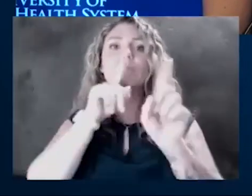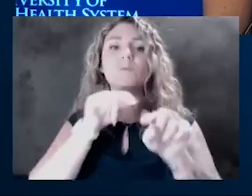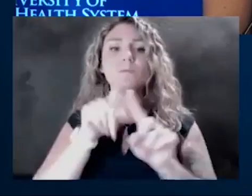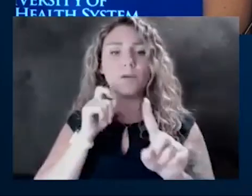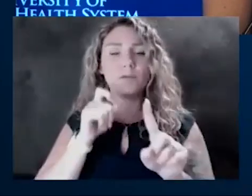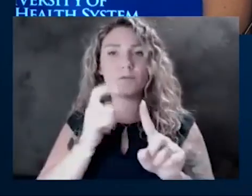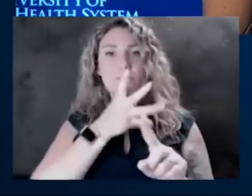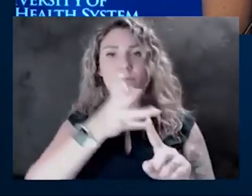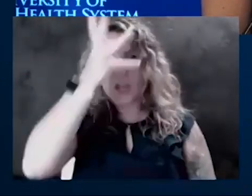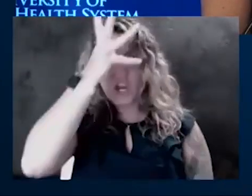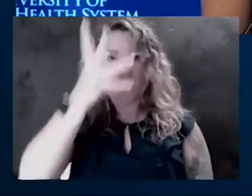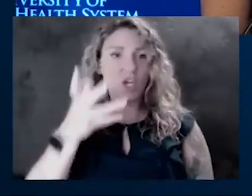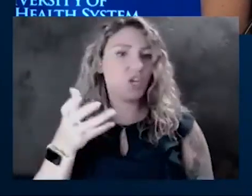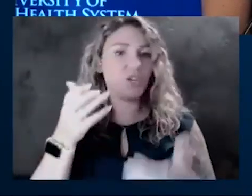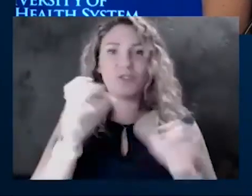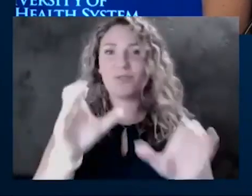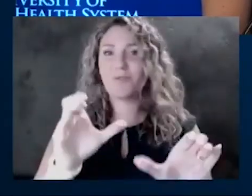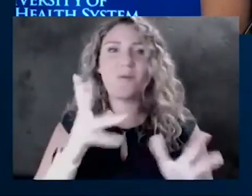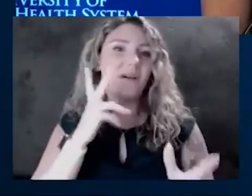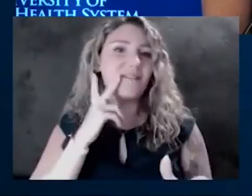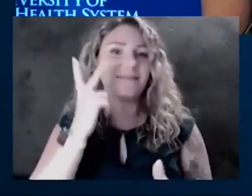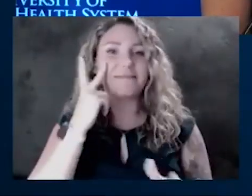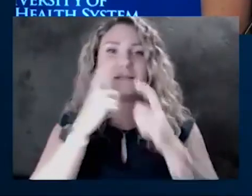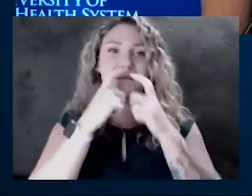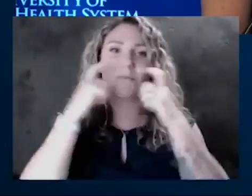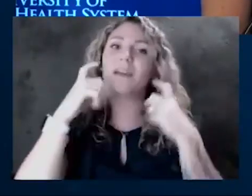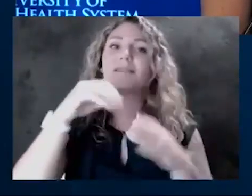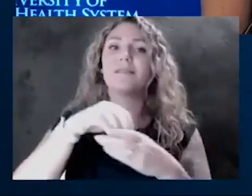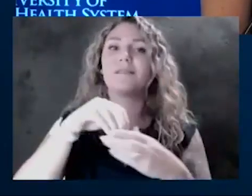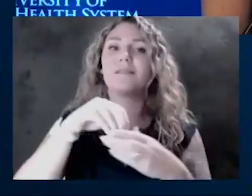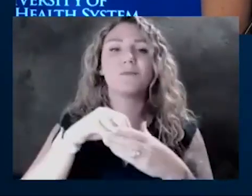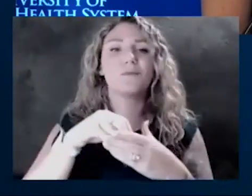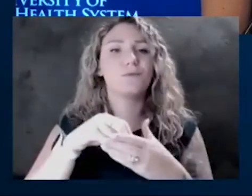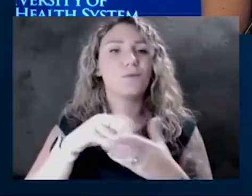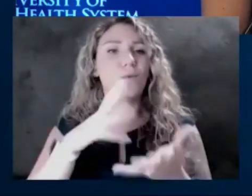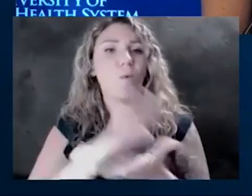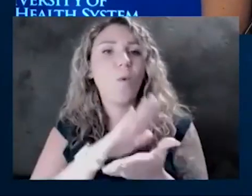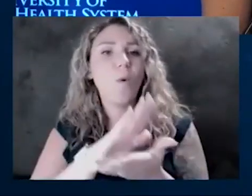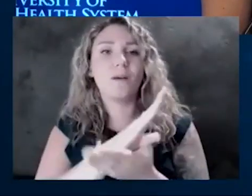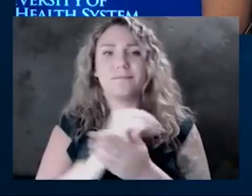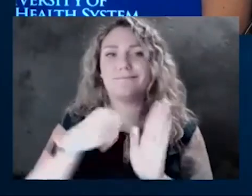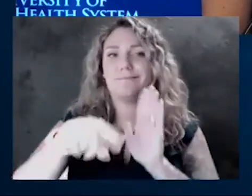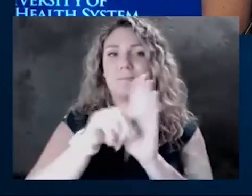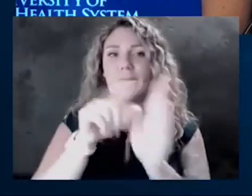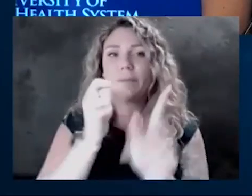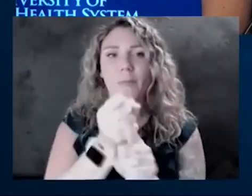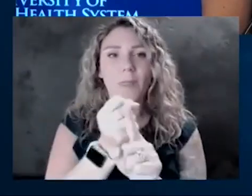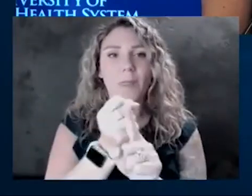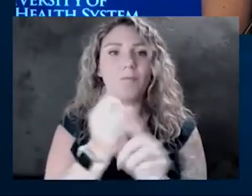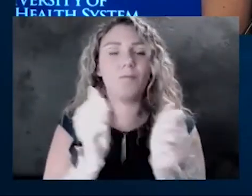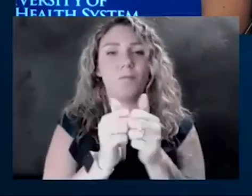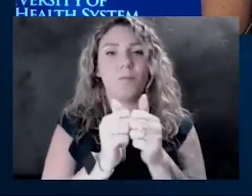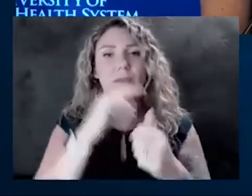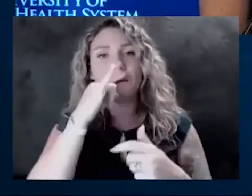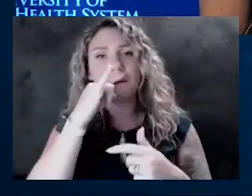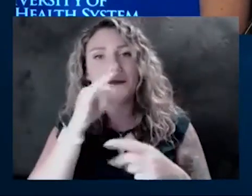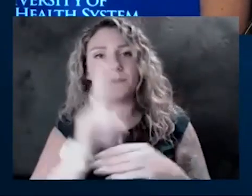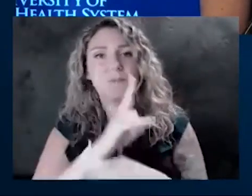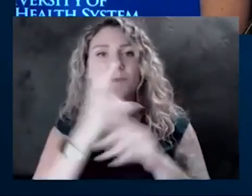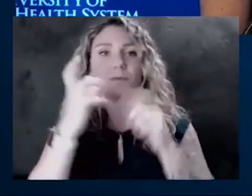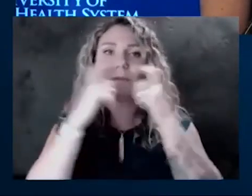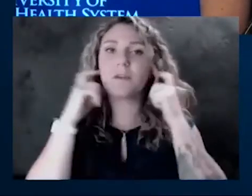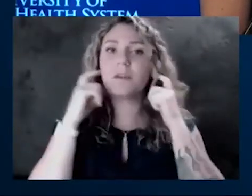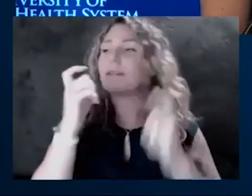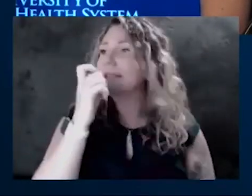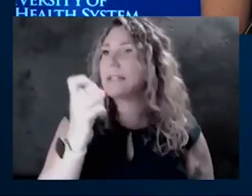do not want to see masks in schools, about the negative impacts of children wearing masks. This is not to be a one-size